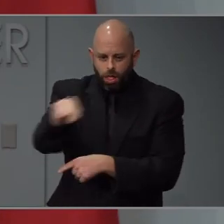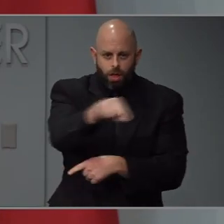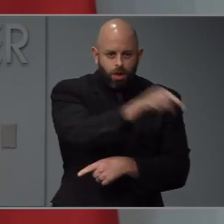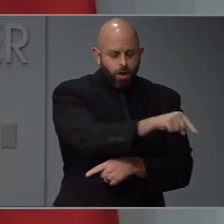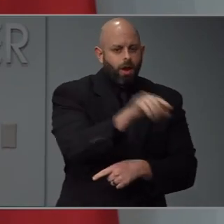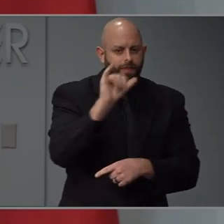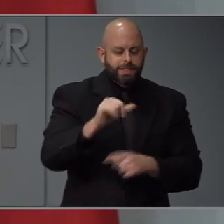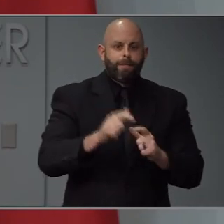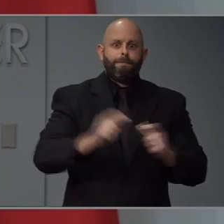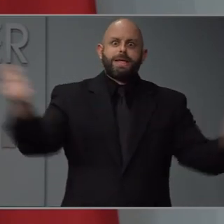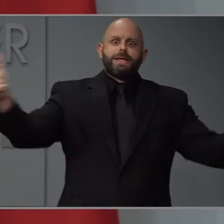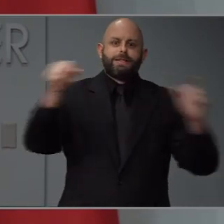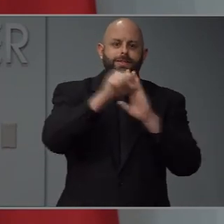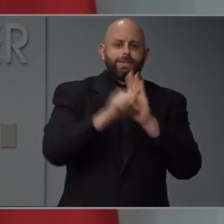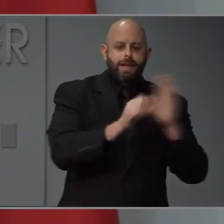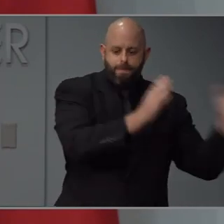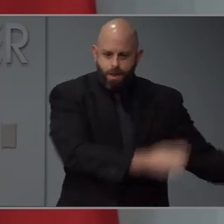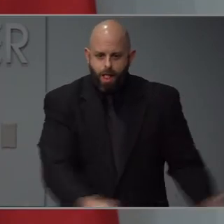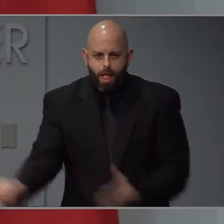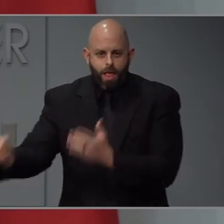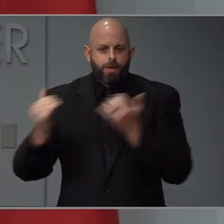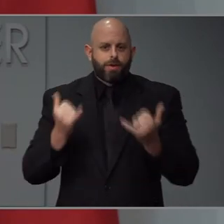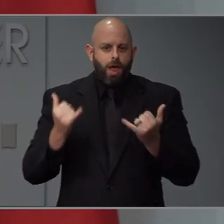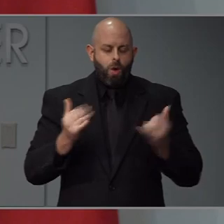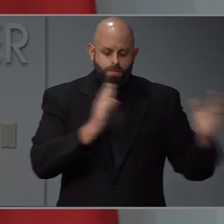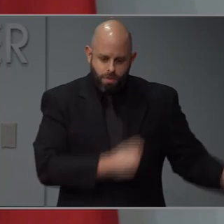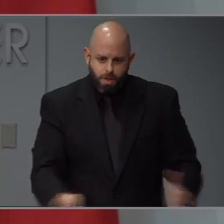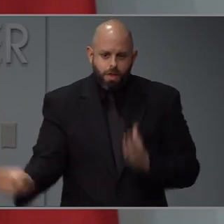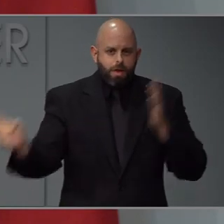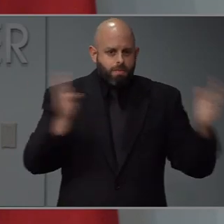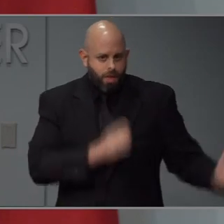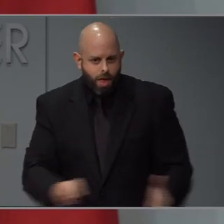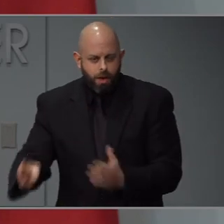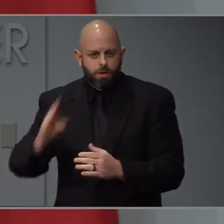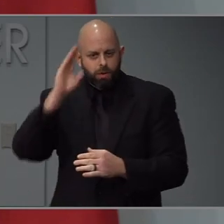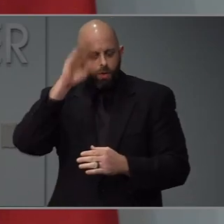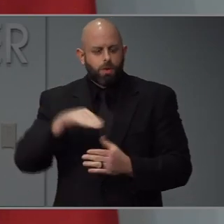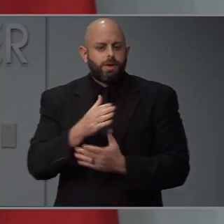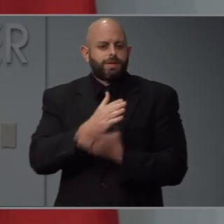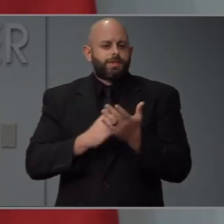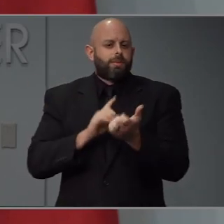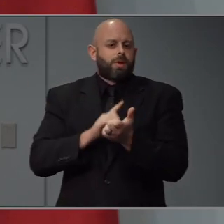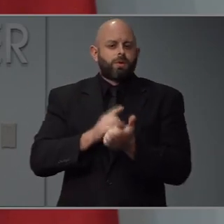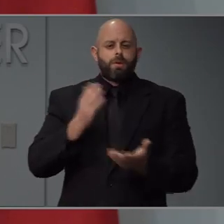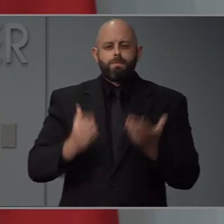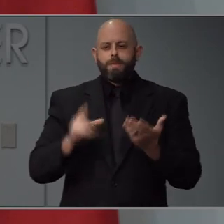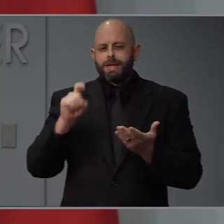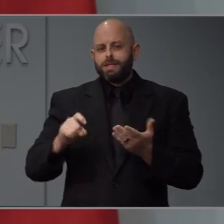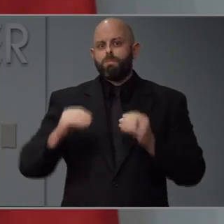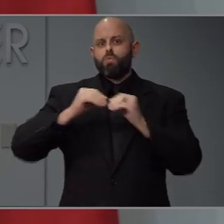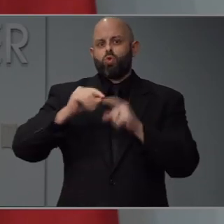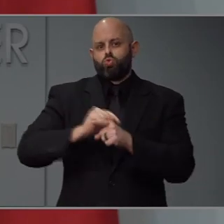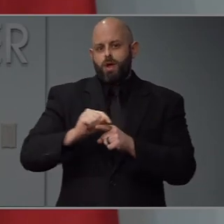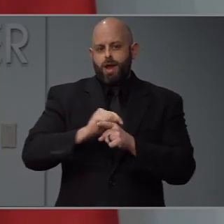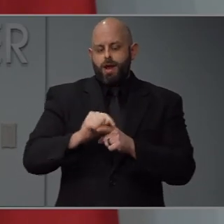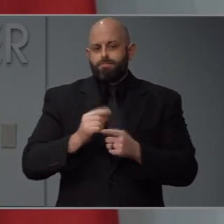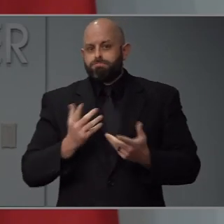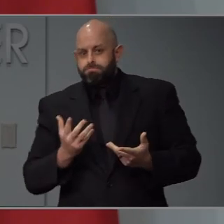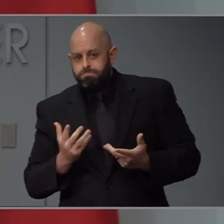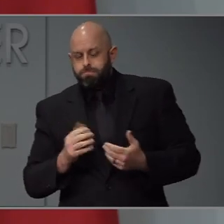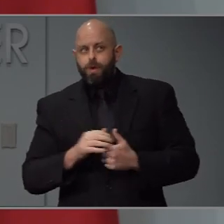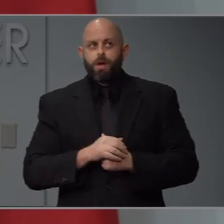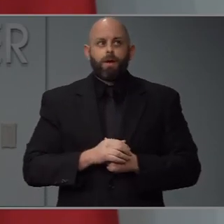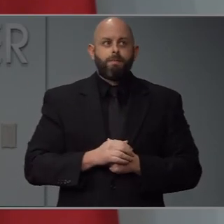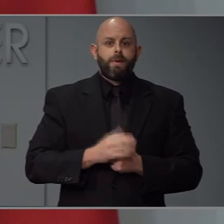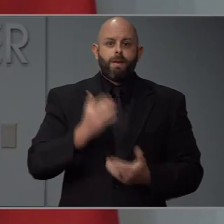planning effort that we're doing right now. We know that some of our clinicians may need some amount of training. They may have been trained to,